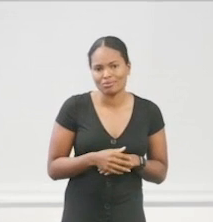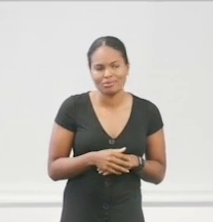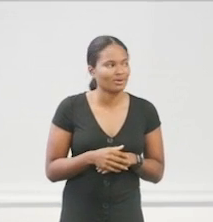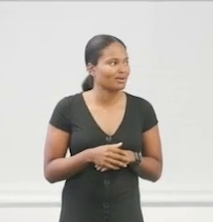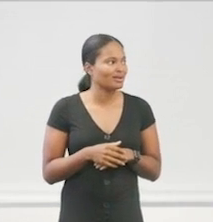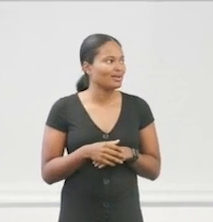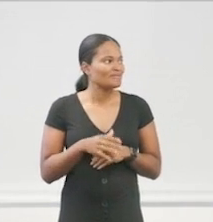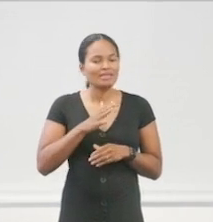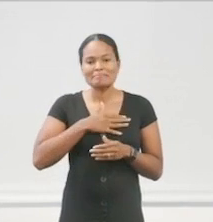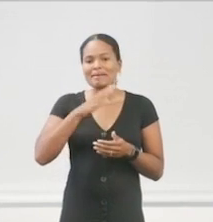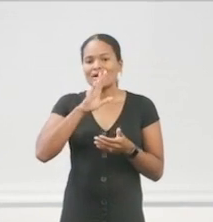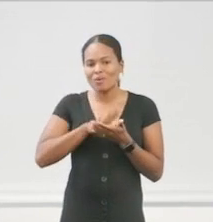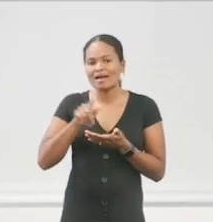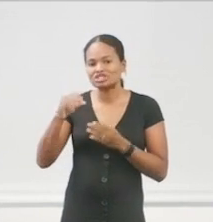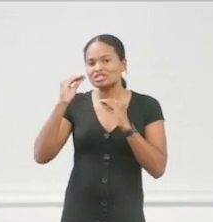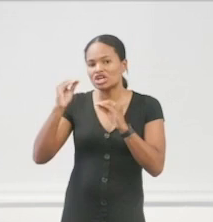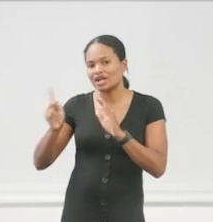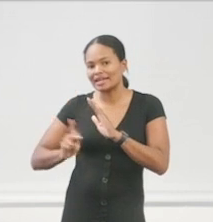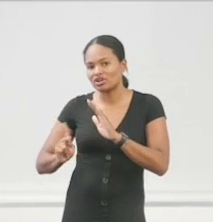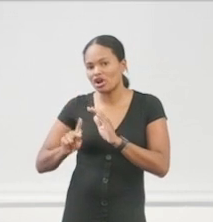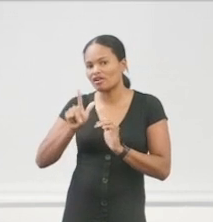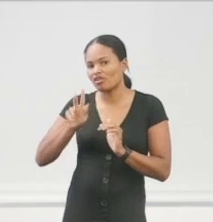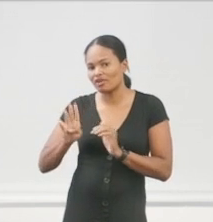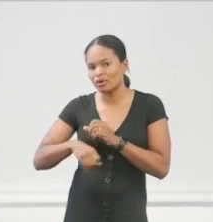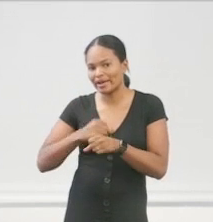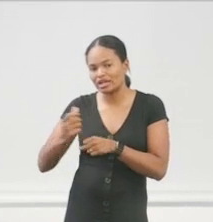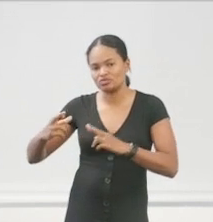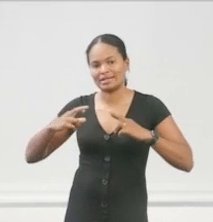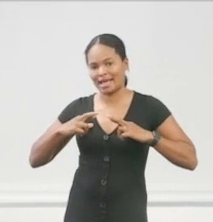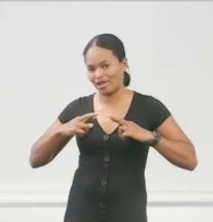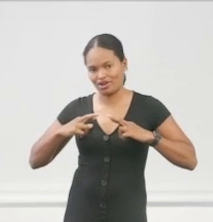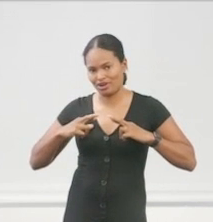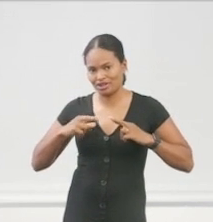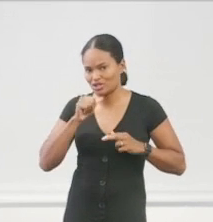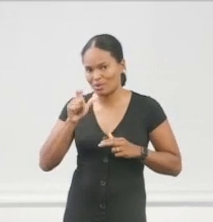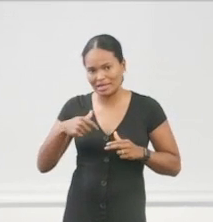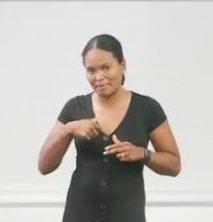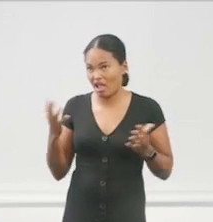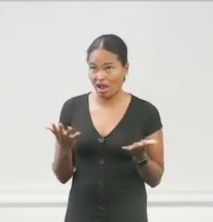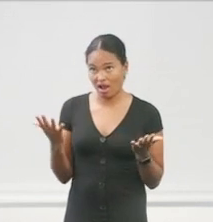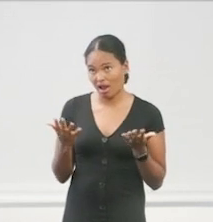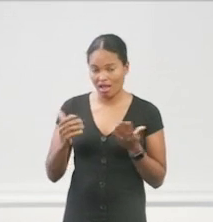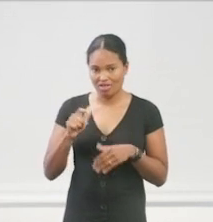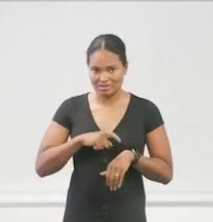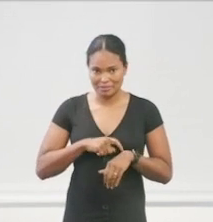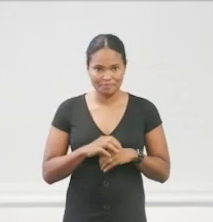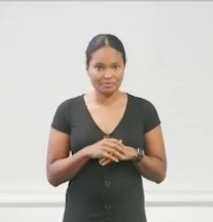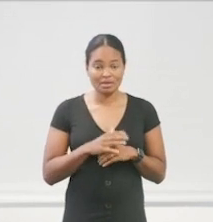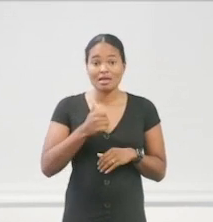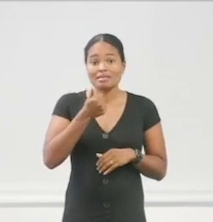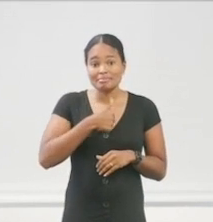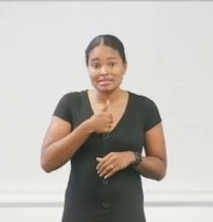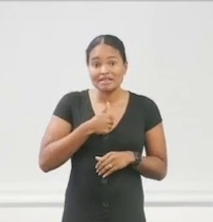She teaches kindergarten, 34 years. She just retired, bless her heart. Okay. I'm also colorblind.